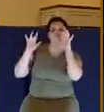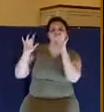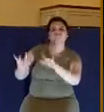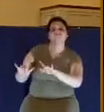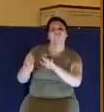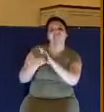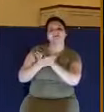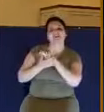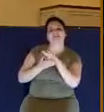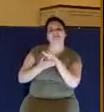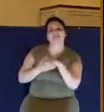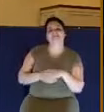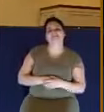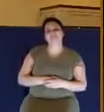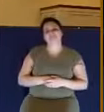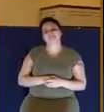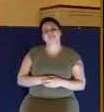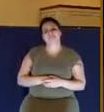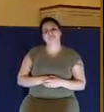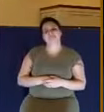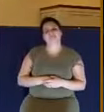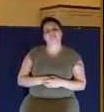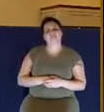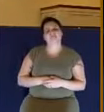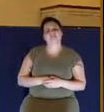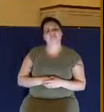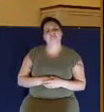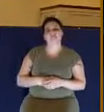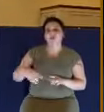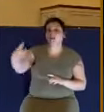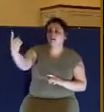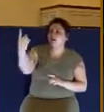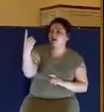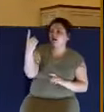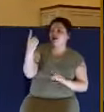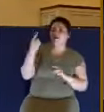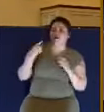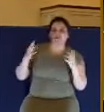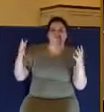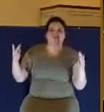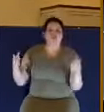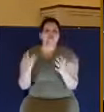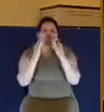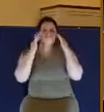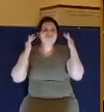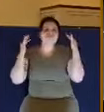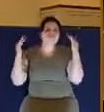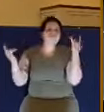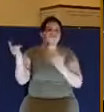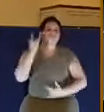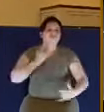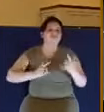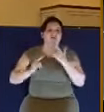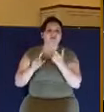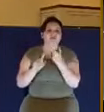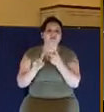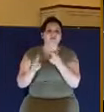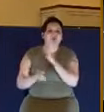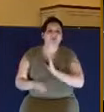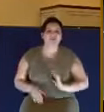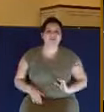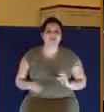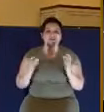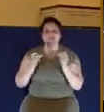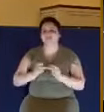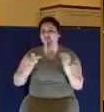to be kind. When they come in, they should feel immediately the love of Christ. They should